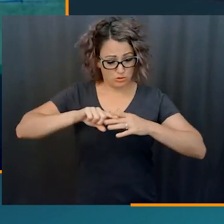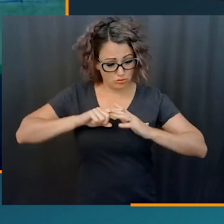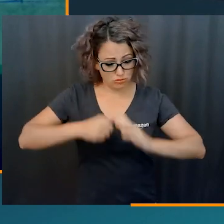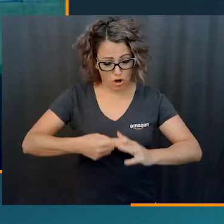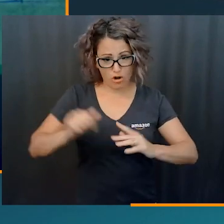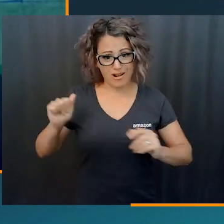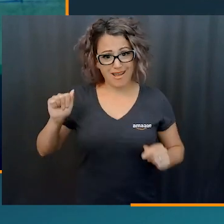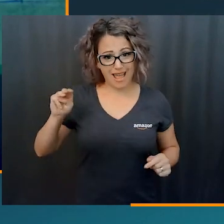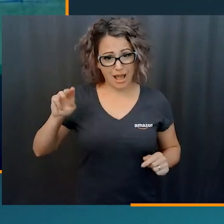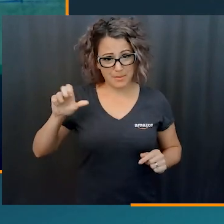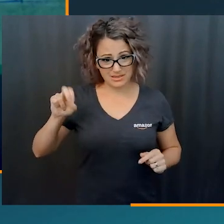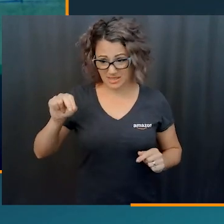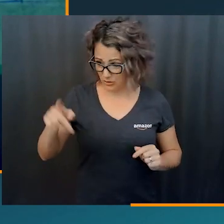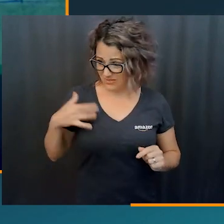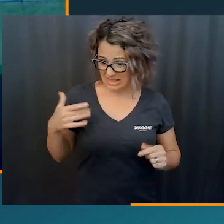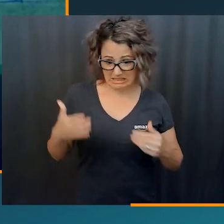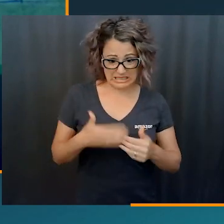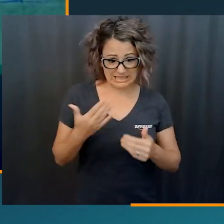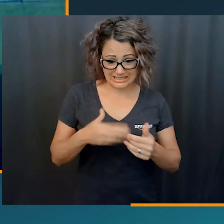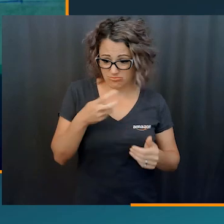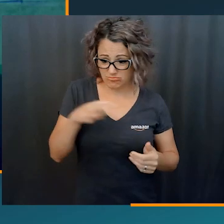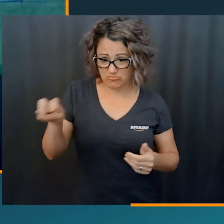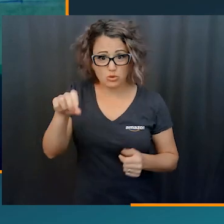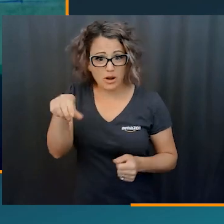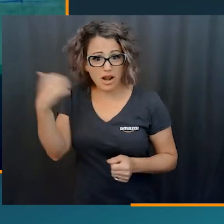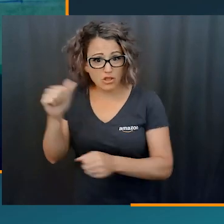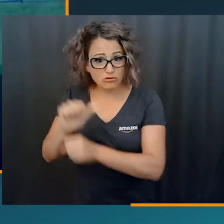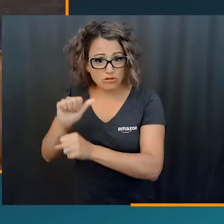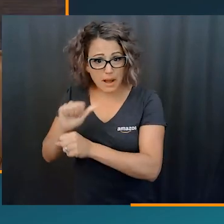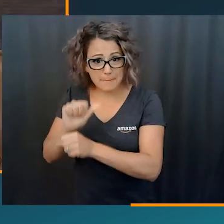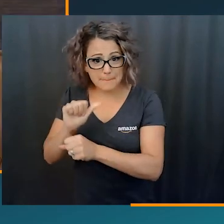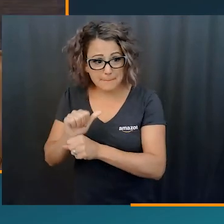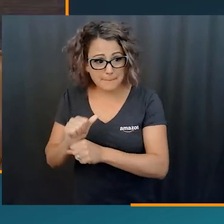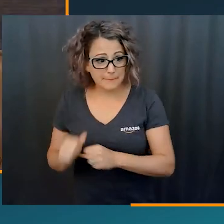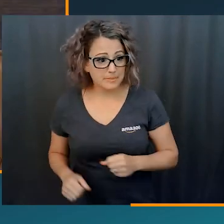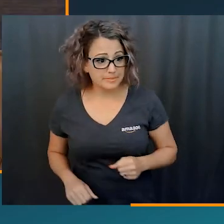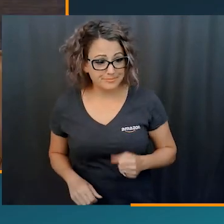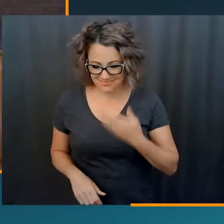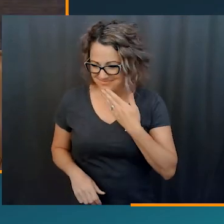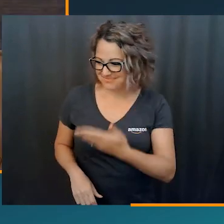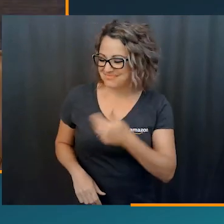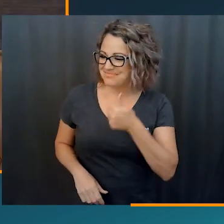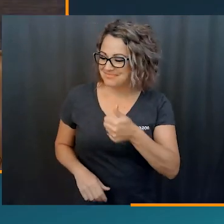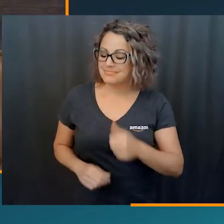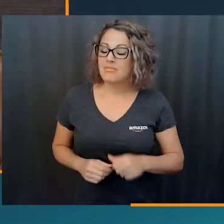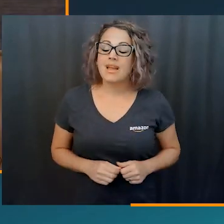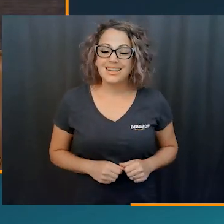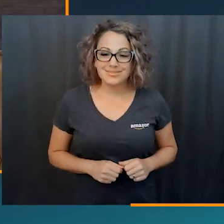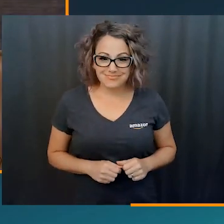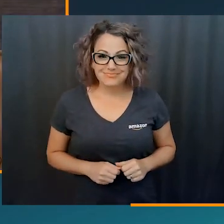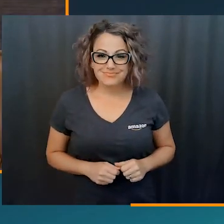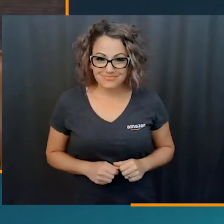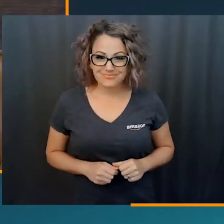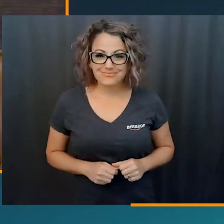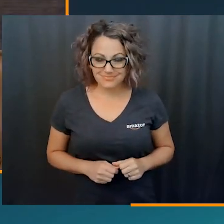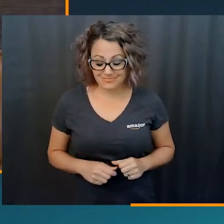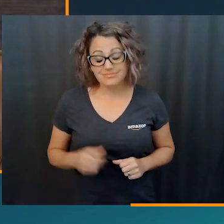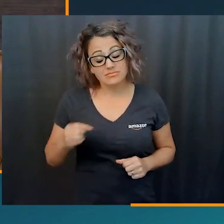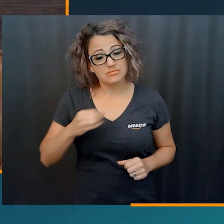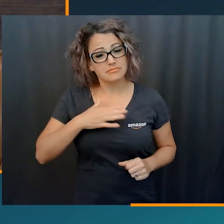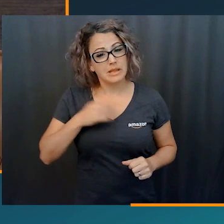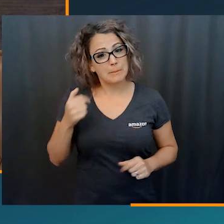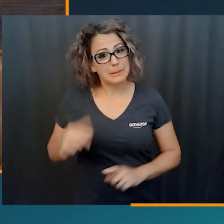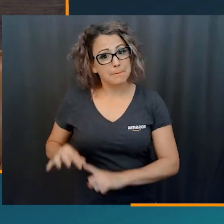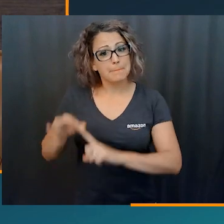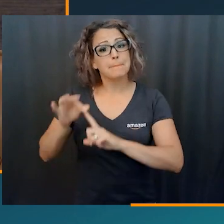minds, right? You know, once you got your foot in the door, is it easy to transition to other positions within the company? Yeah. Thank you, Anthony.